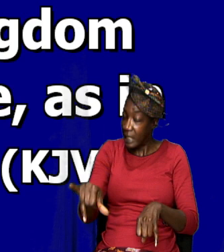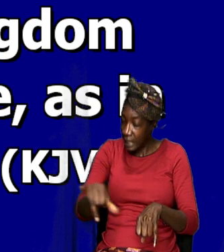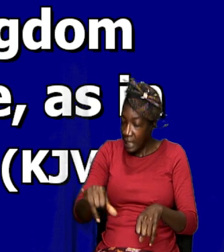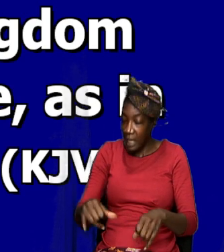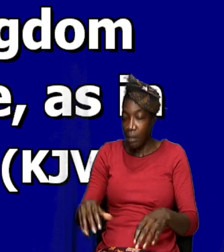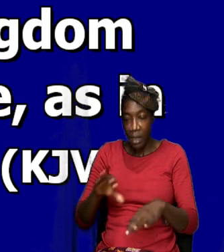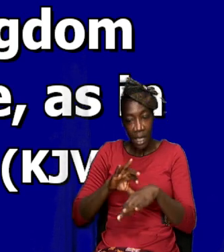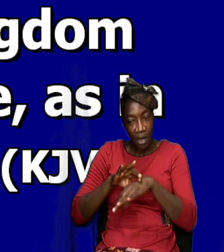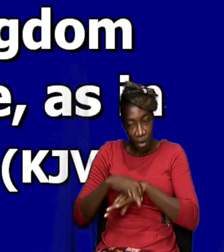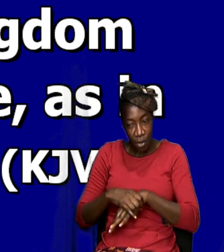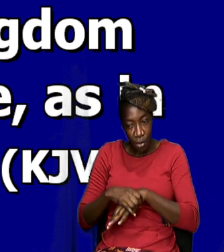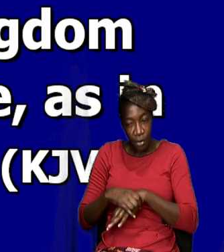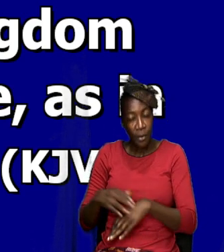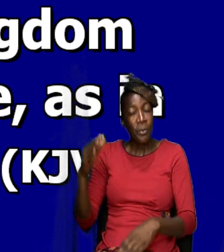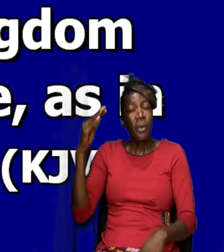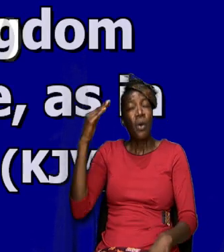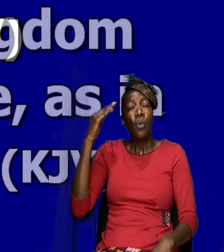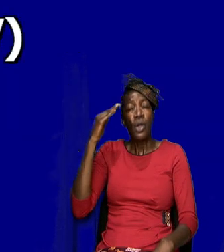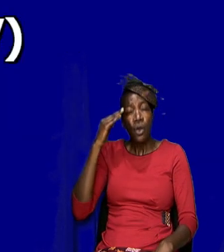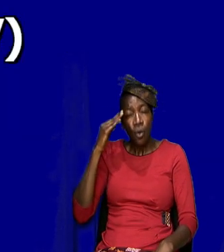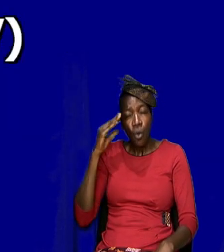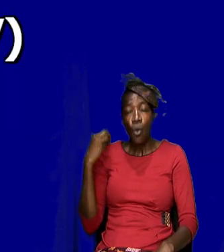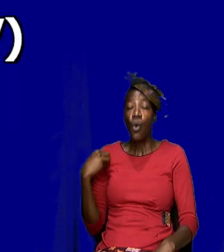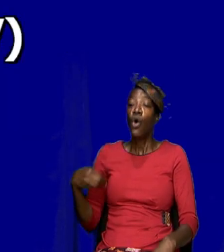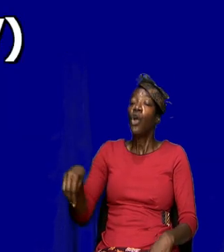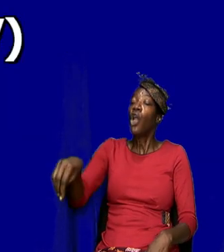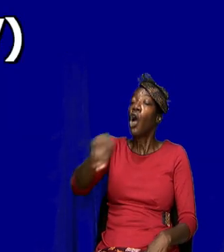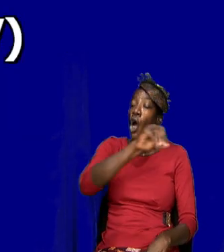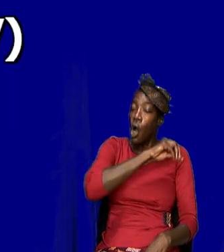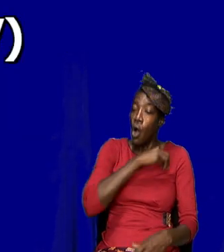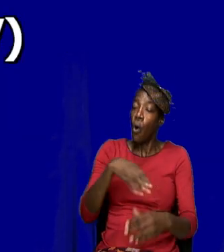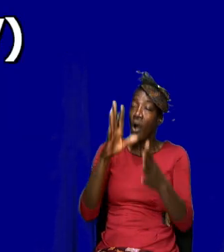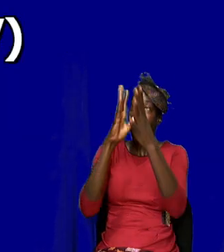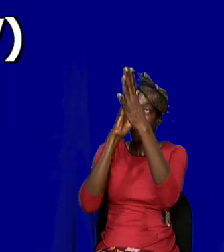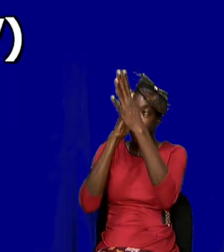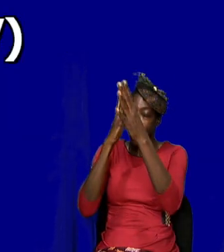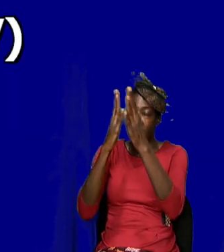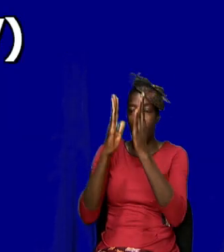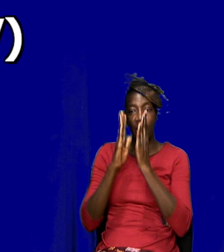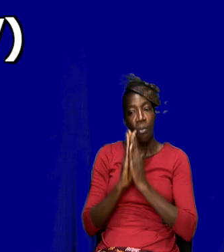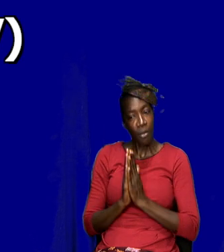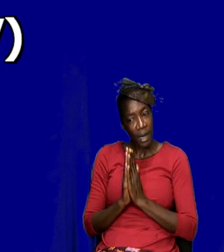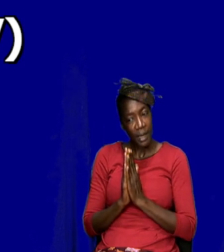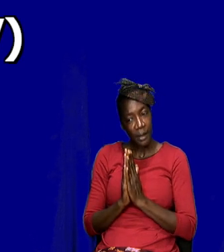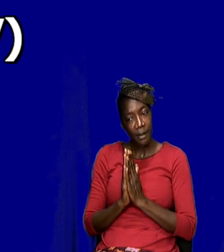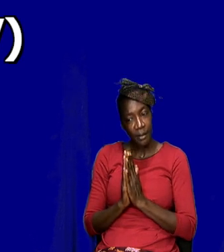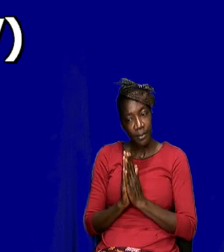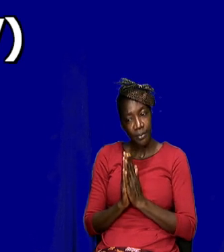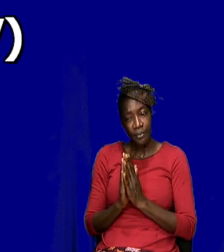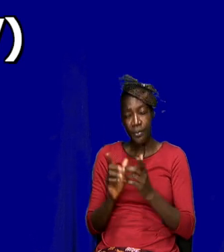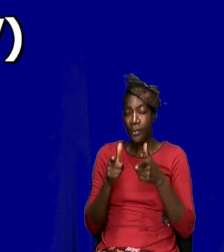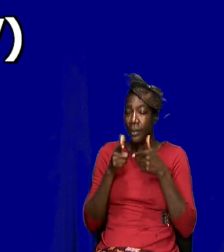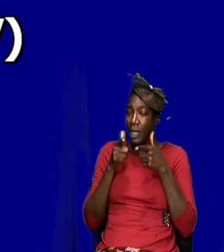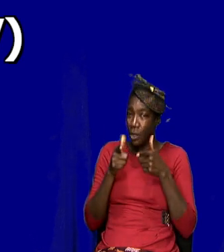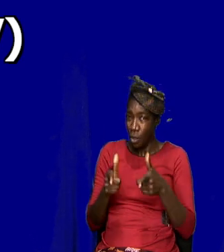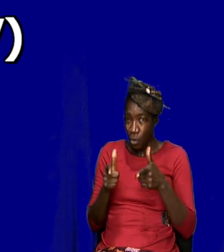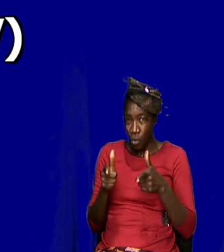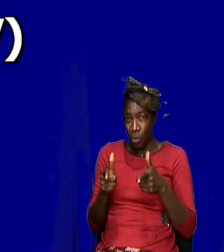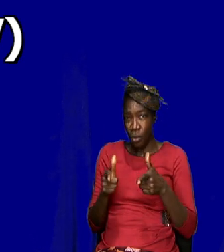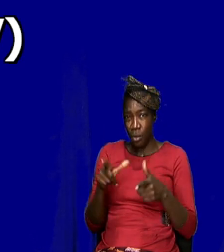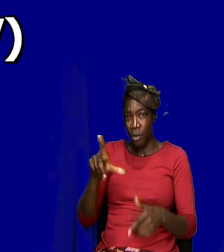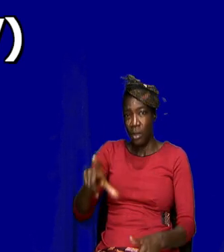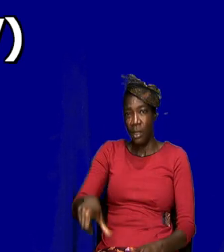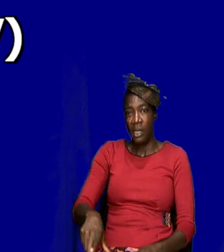we know the our father prayer as it is called but if we should look back at the slide what we will